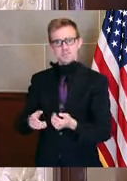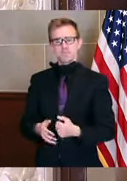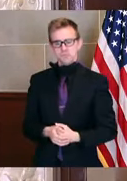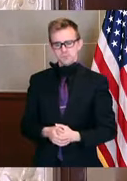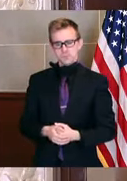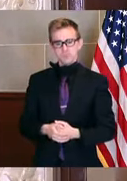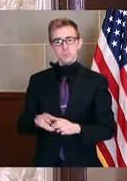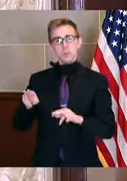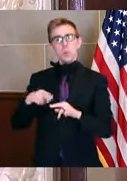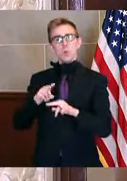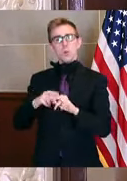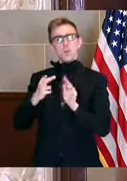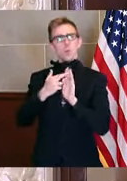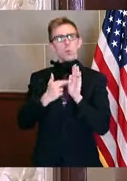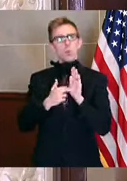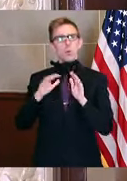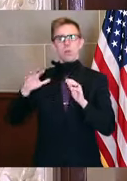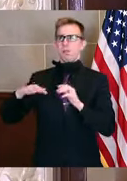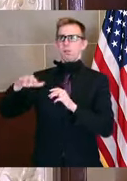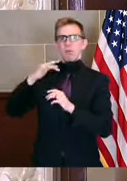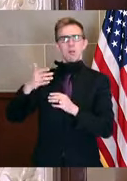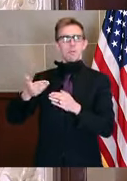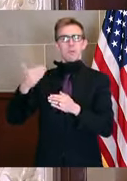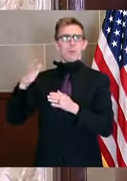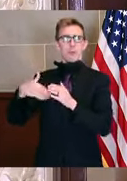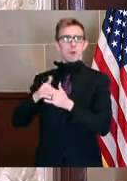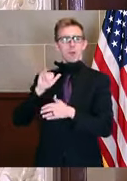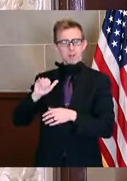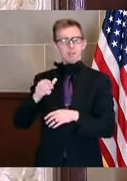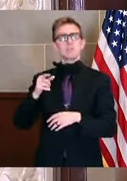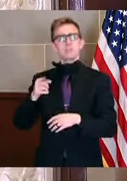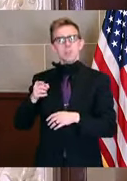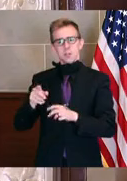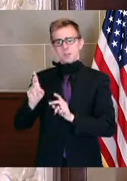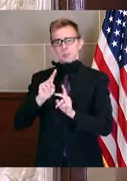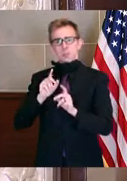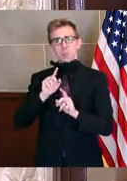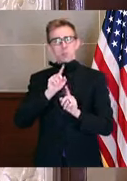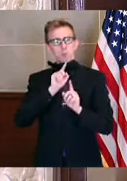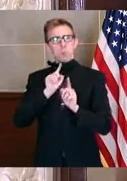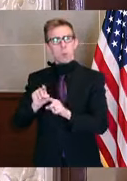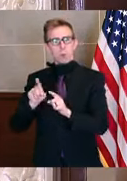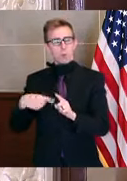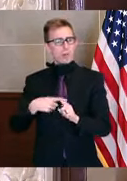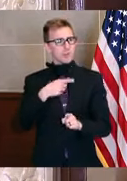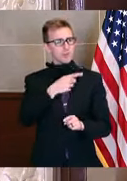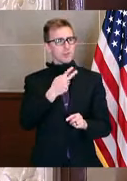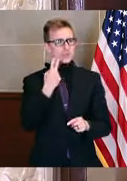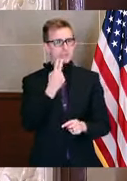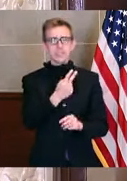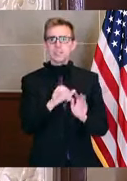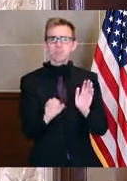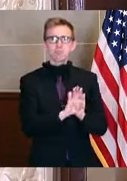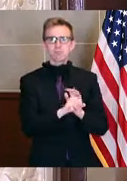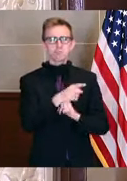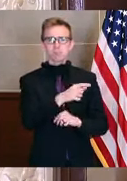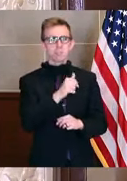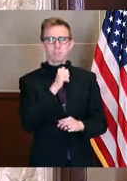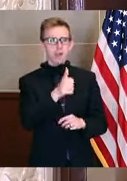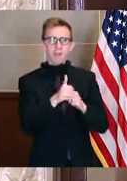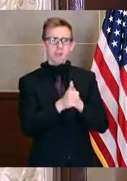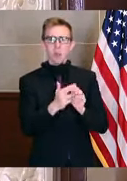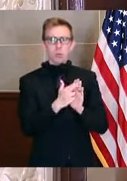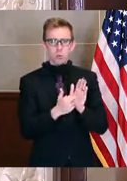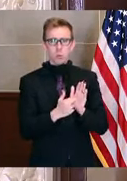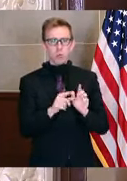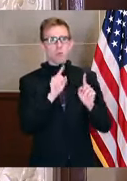normal regulatory world, so much of what we do is based on people reporting people when they don't do what they're going do, and then we investigate. In